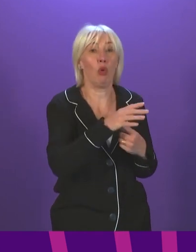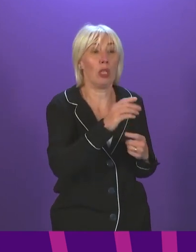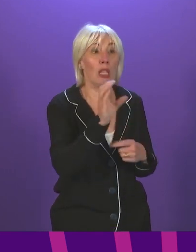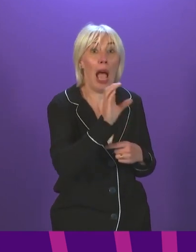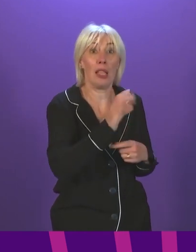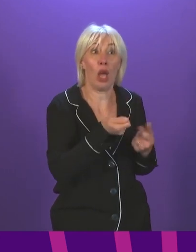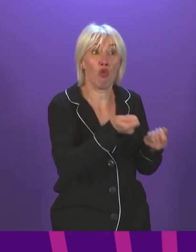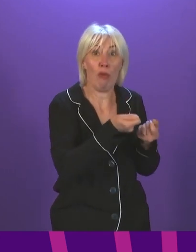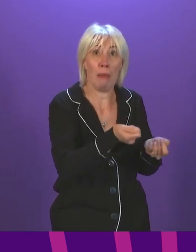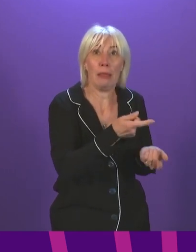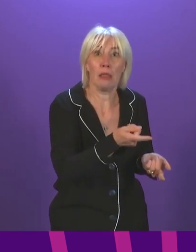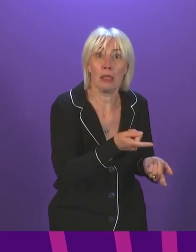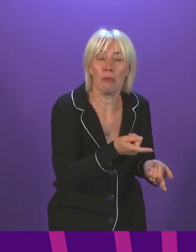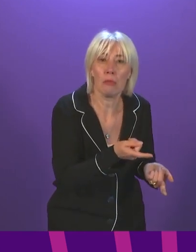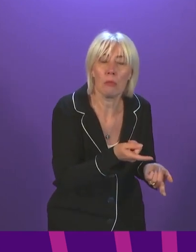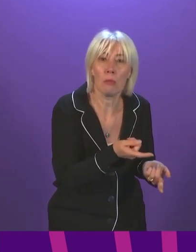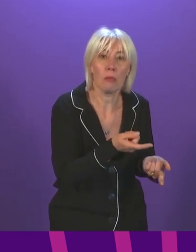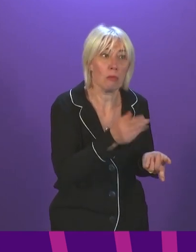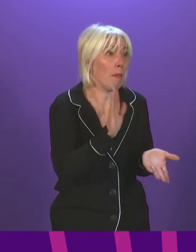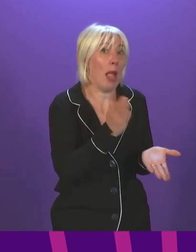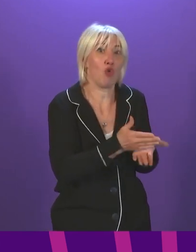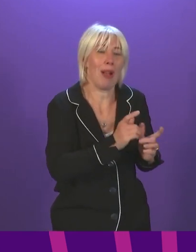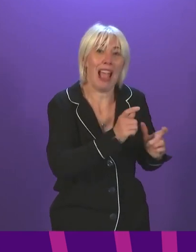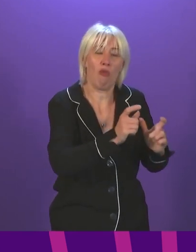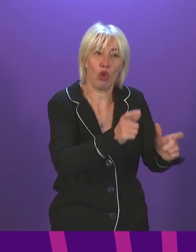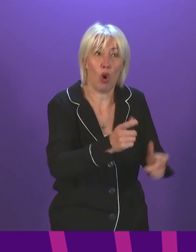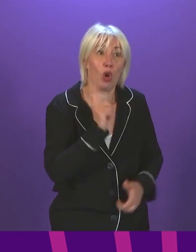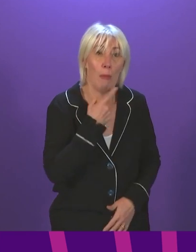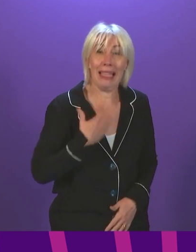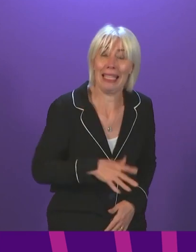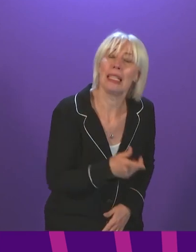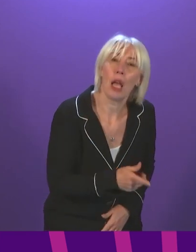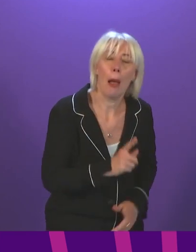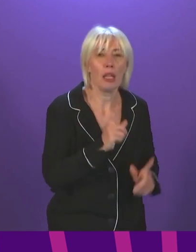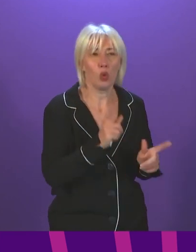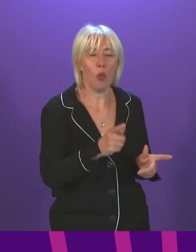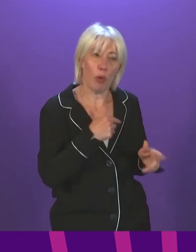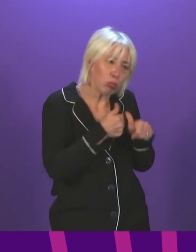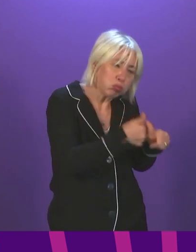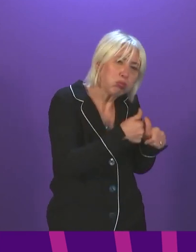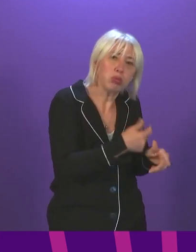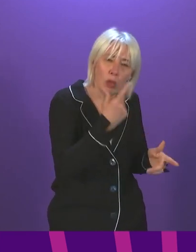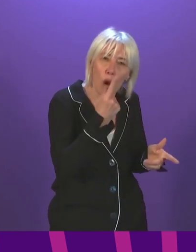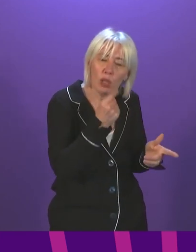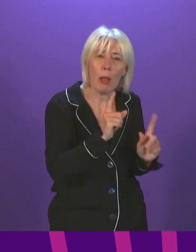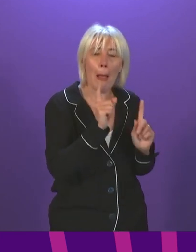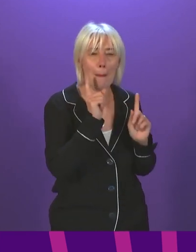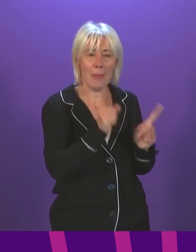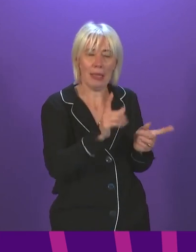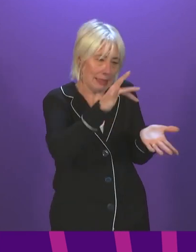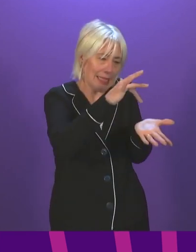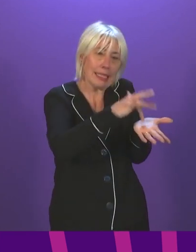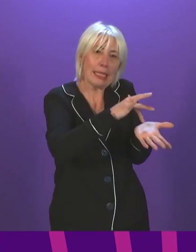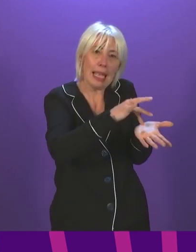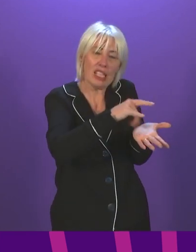of course, is part of that definition, continues as people need it to do. But there is a real fact at the heart of